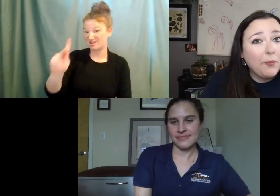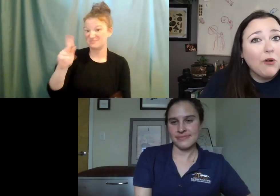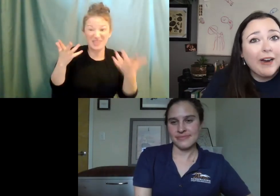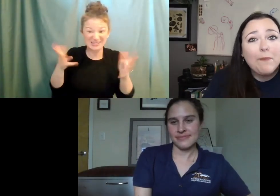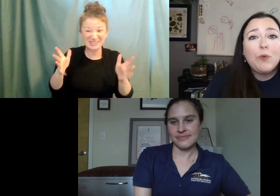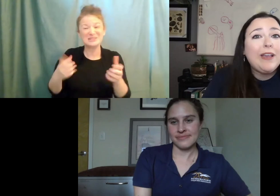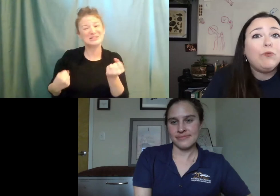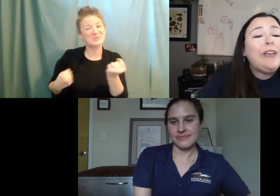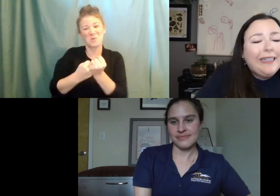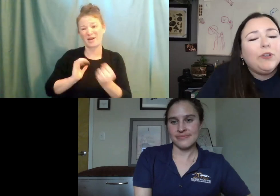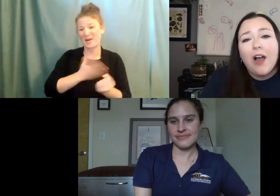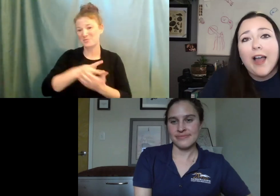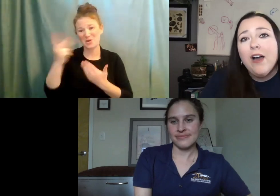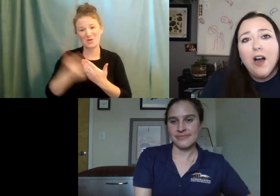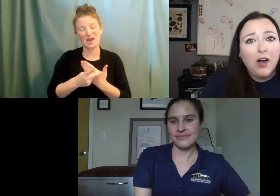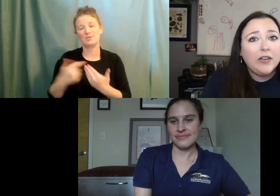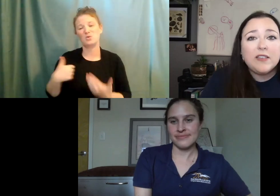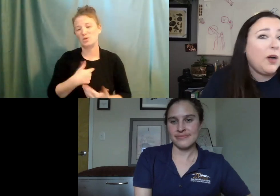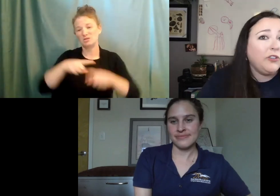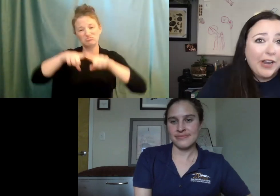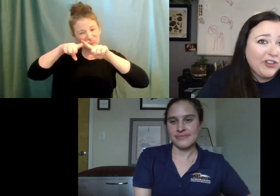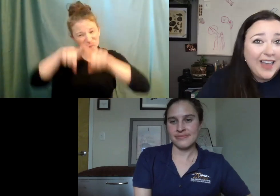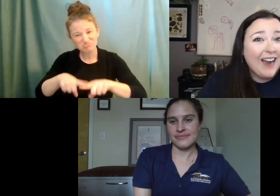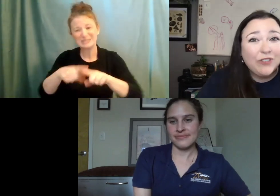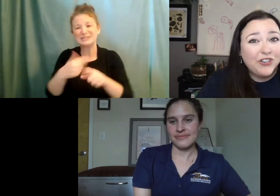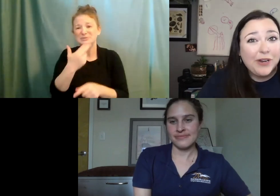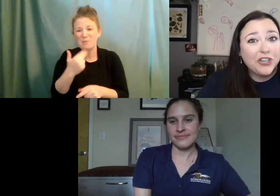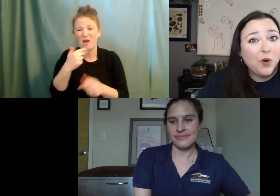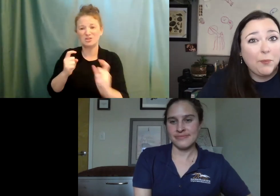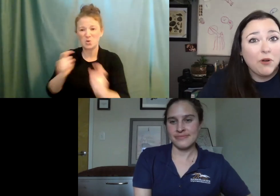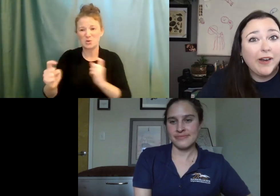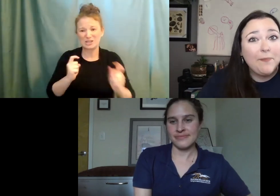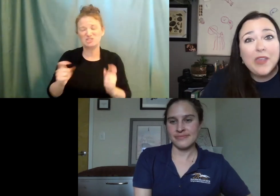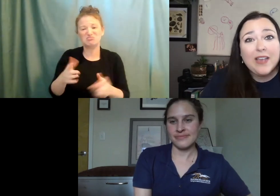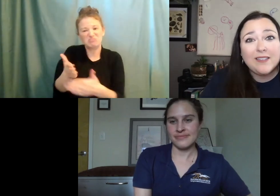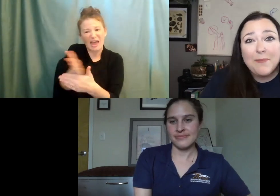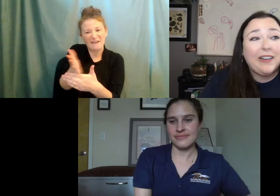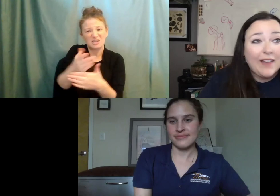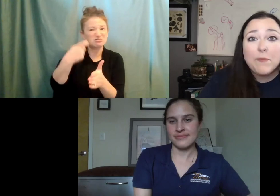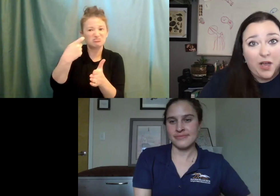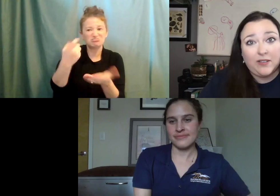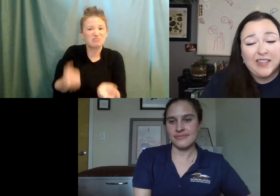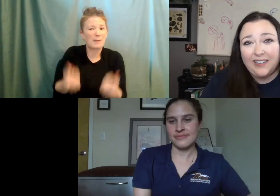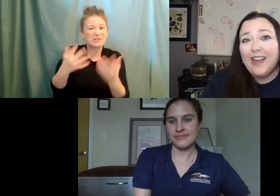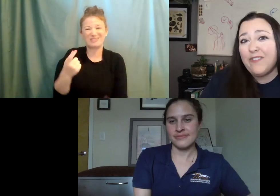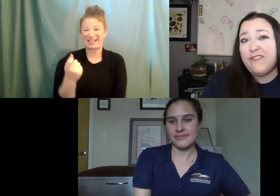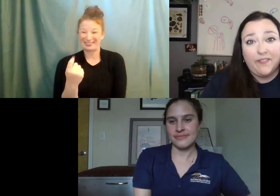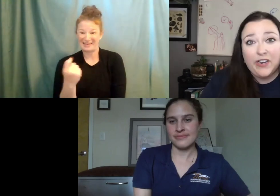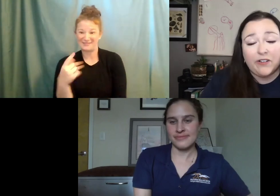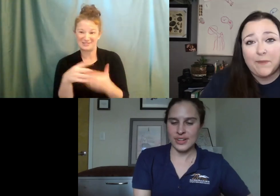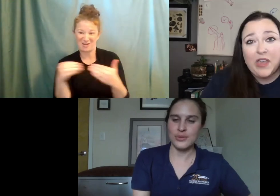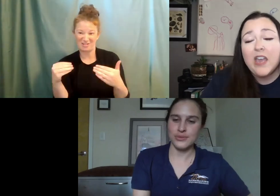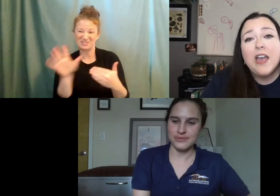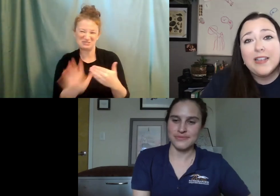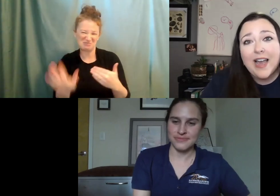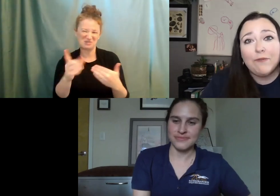support our program, we really rely on small donations. The average donation to our program is about 11 bucks. It's like 1150